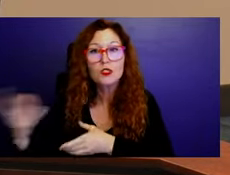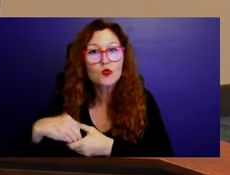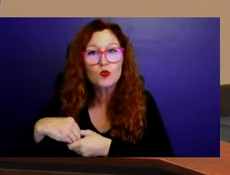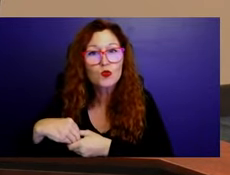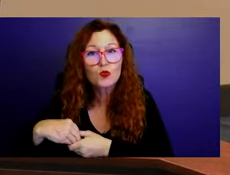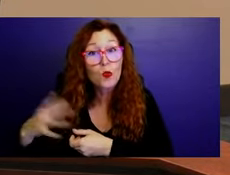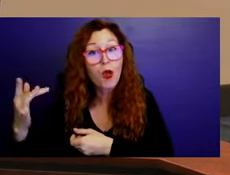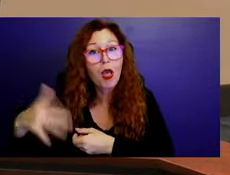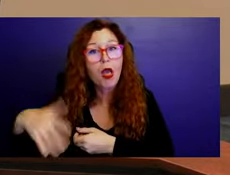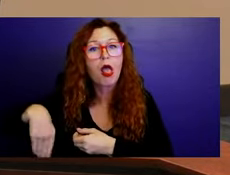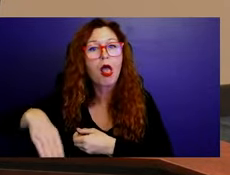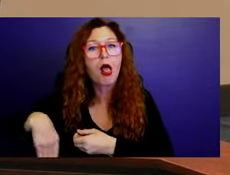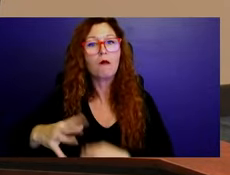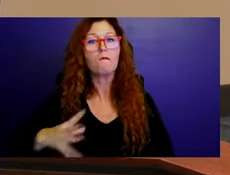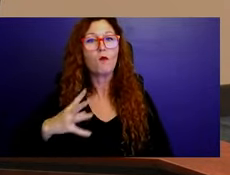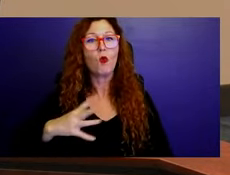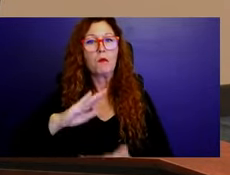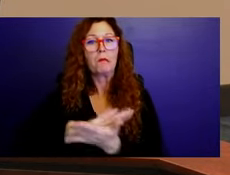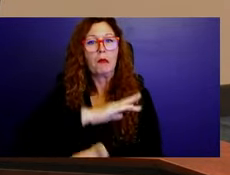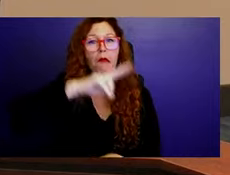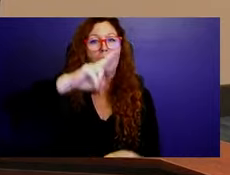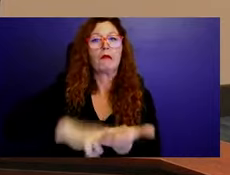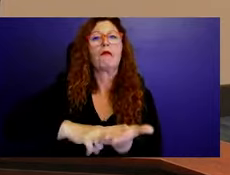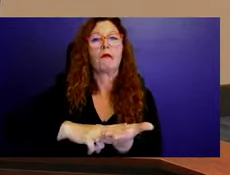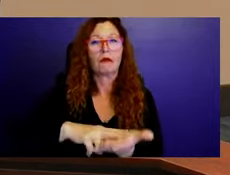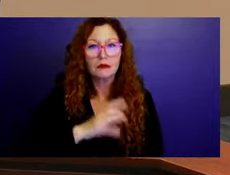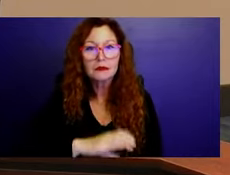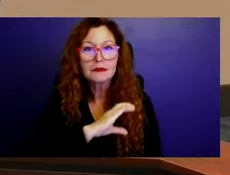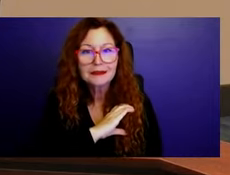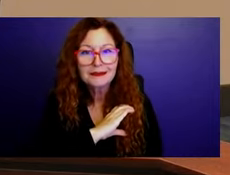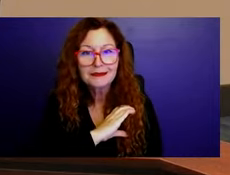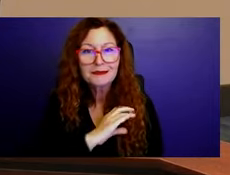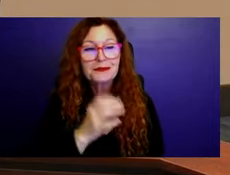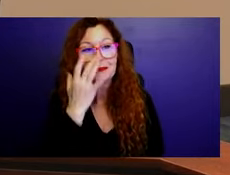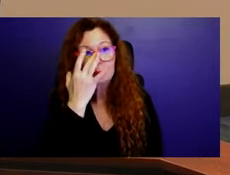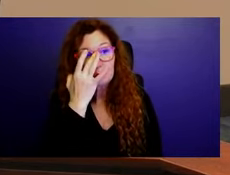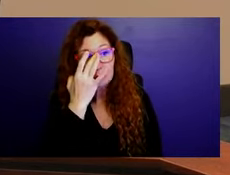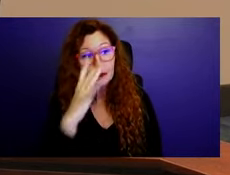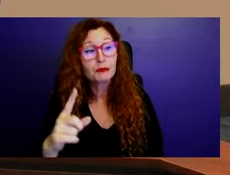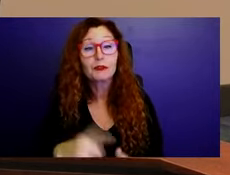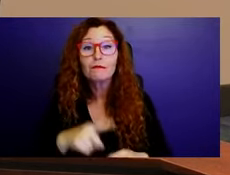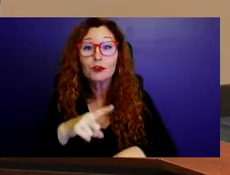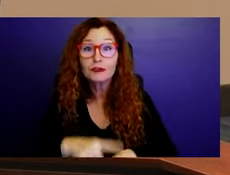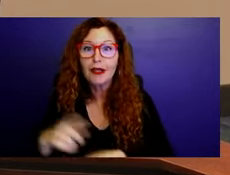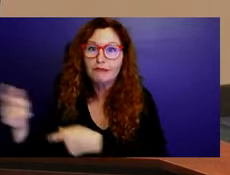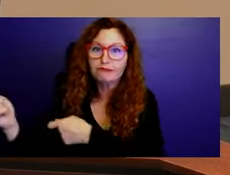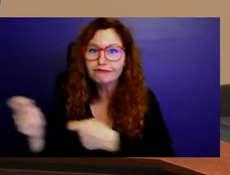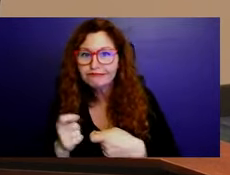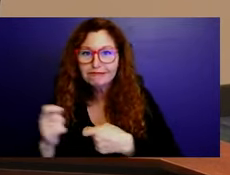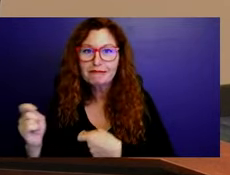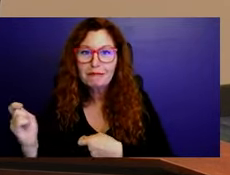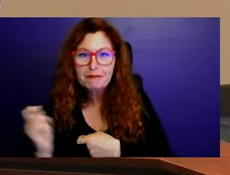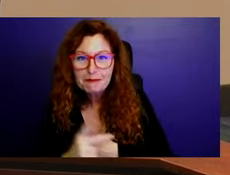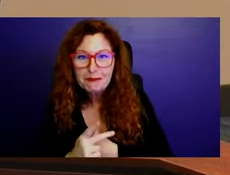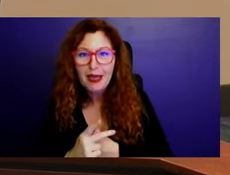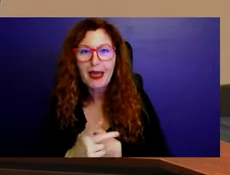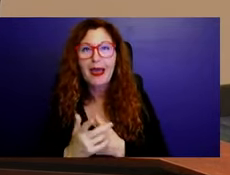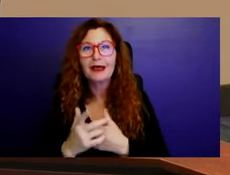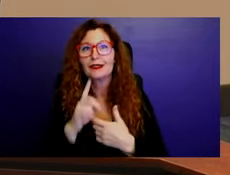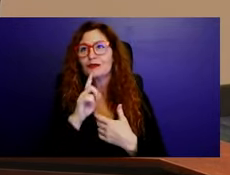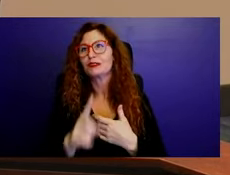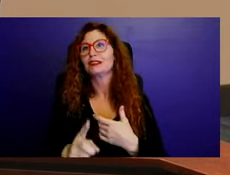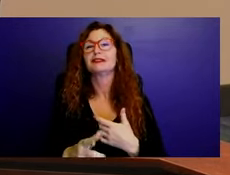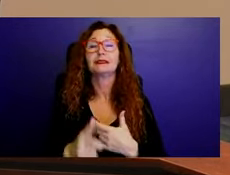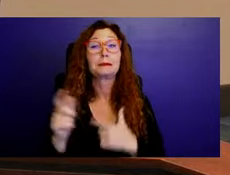coming back through this unity process. So it's all much bigger than just having